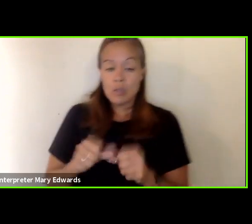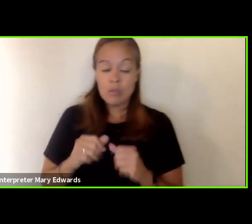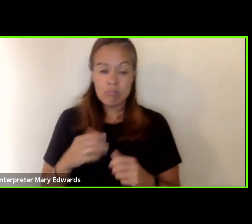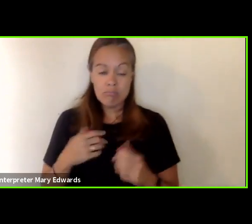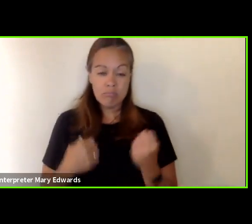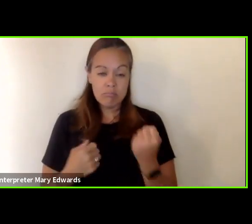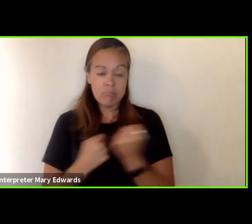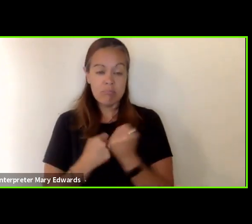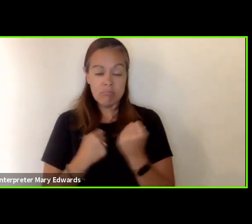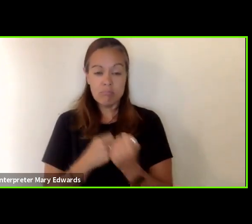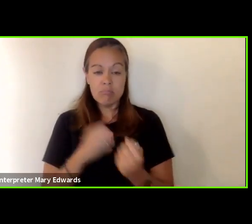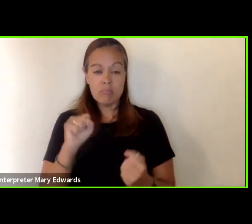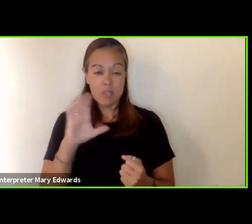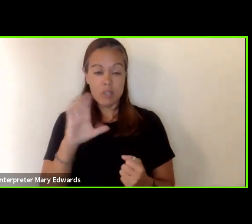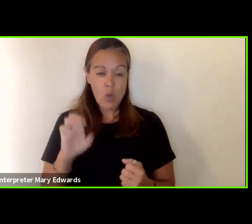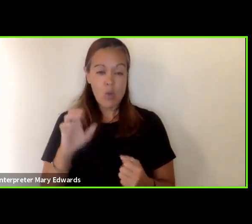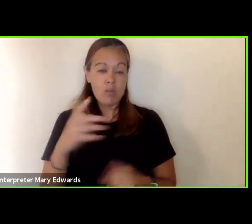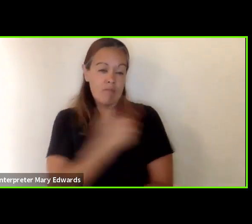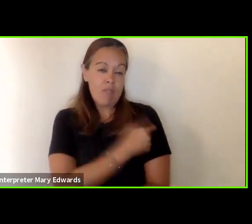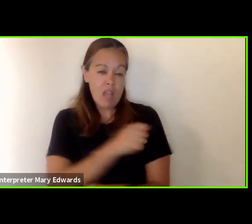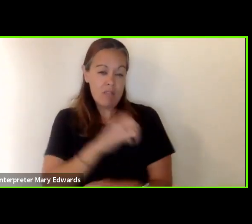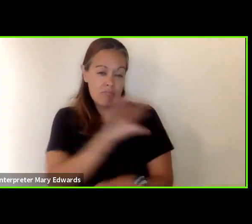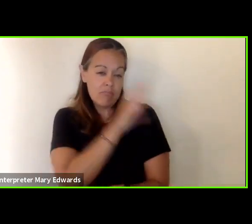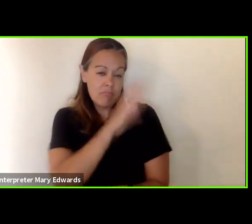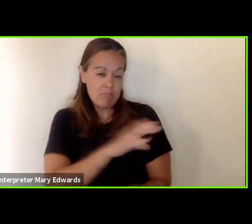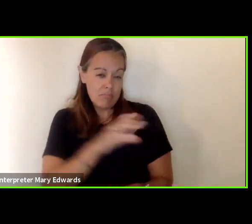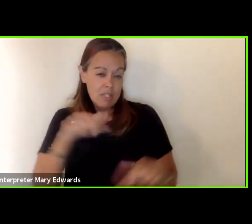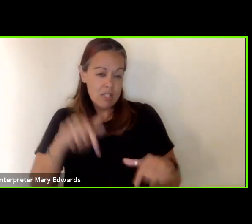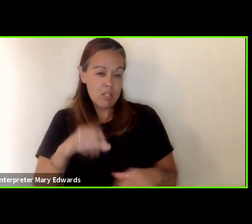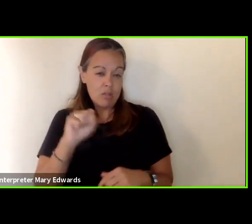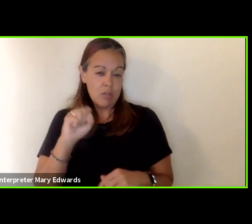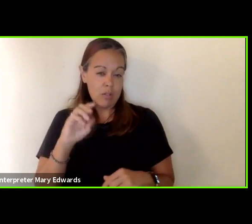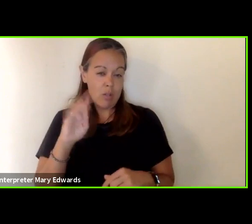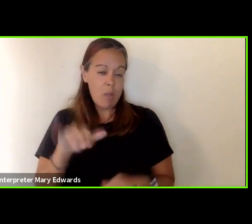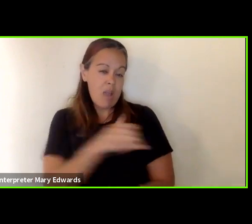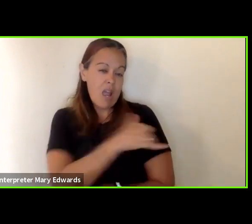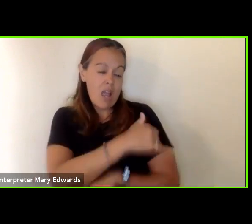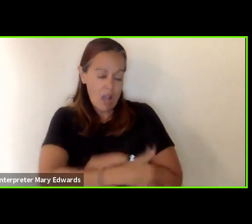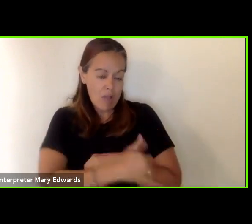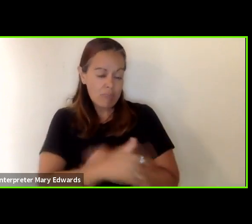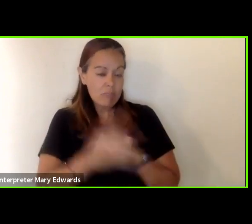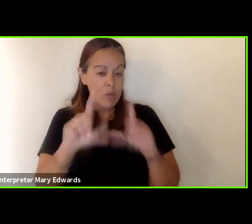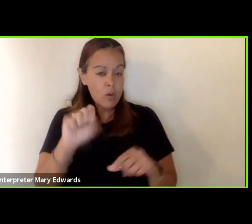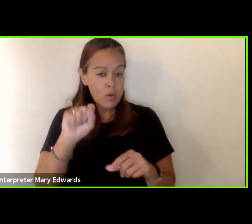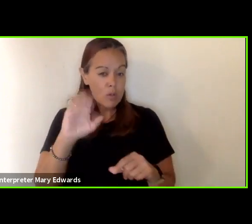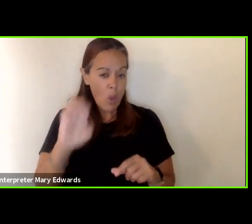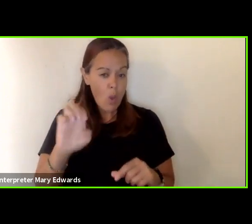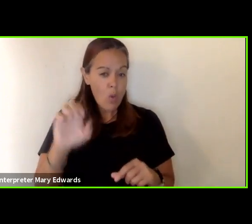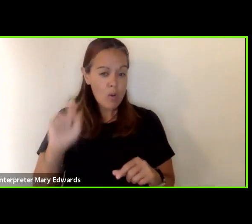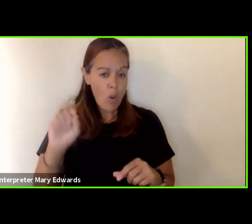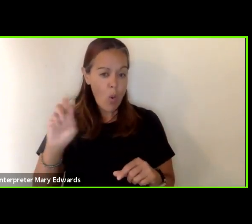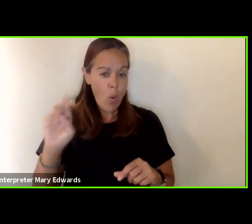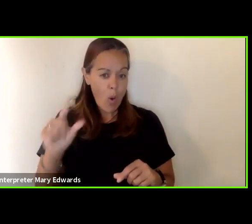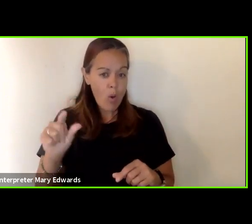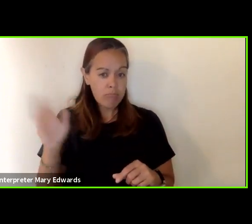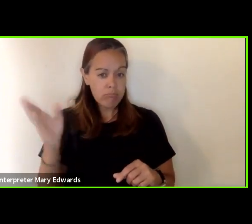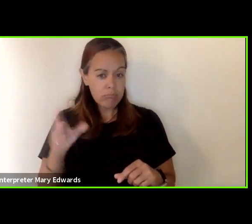campuses around sonoma county for a current list of these free clinics please visit sco.org vaccines